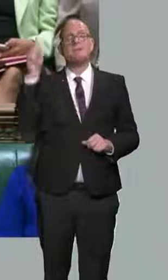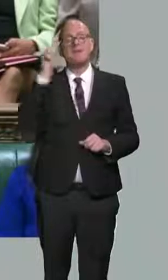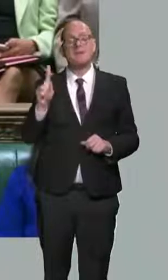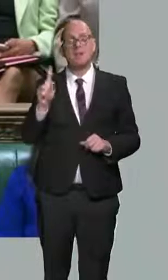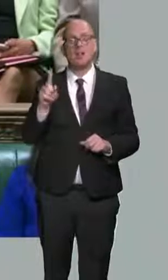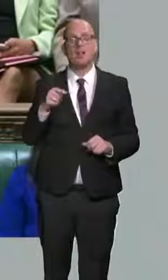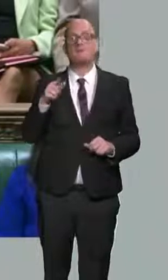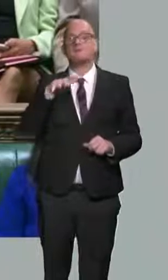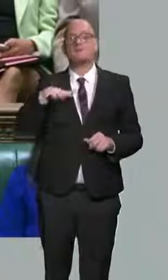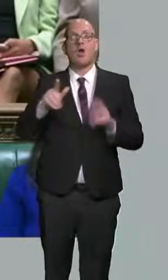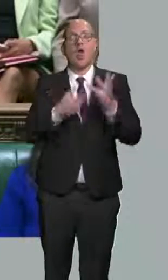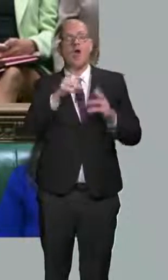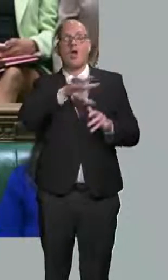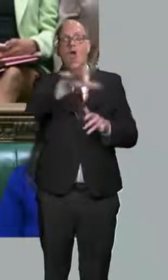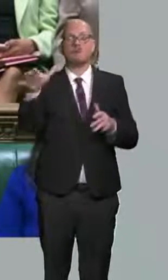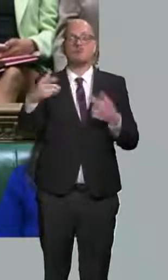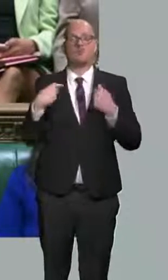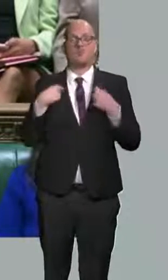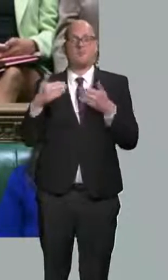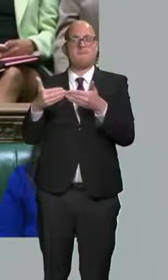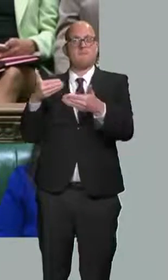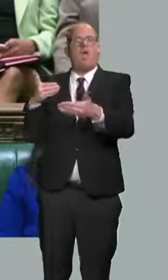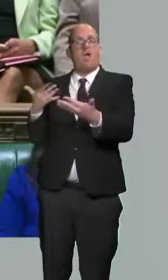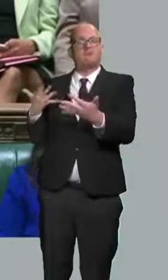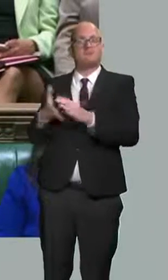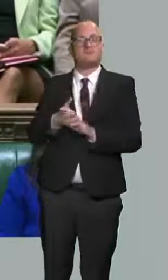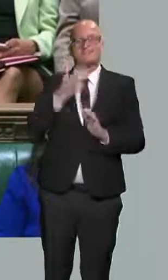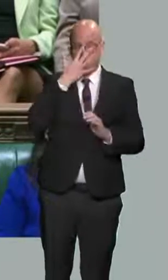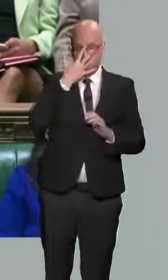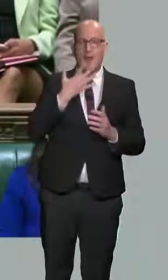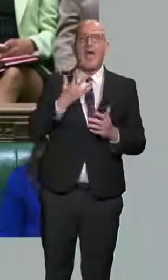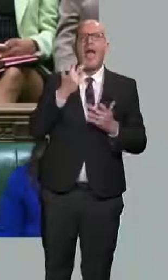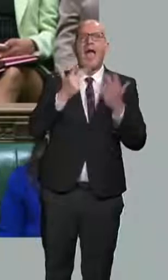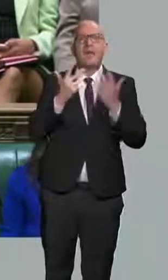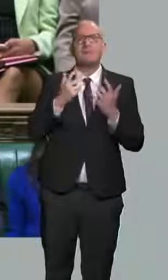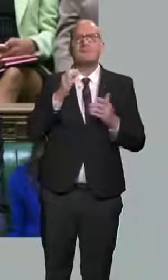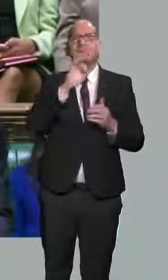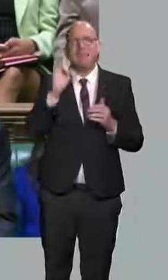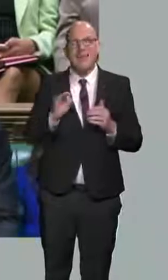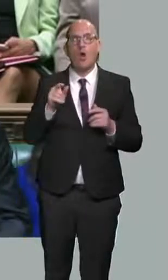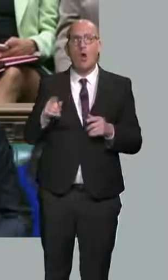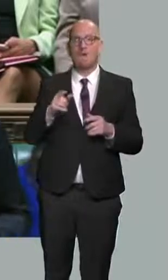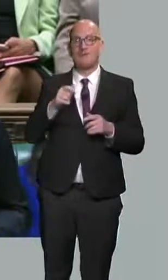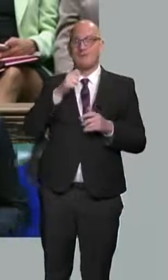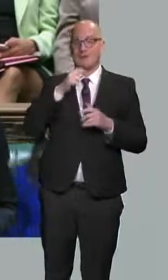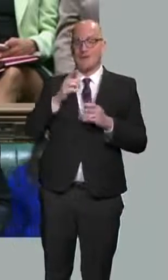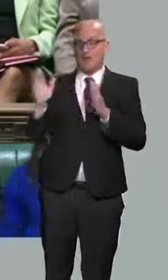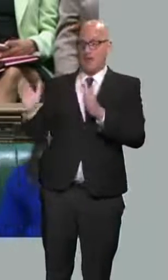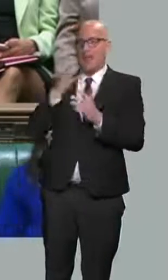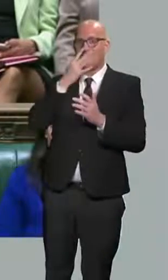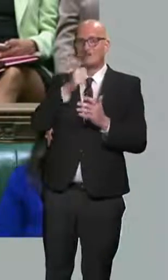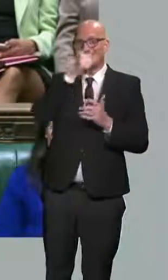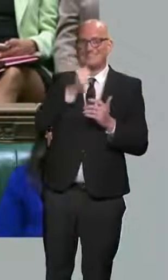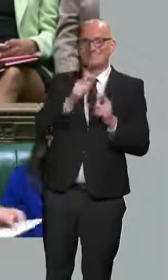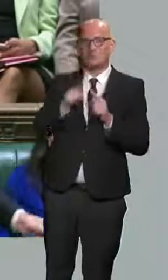peers and adult technical skills. Just 18 per cent of 25 to 64-year-olds hold vocational qualifications, a third